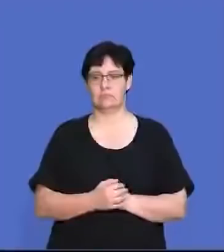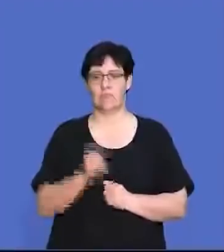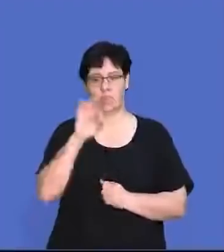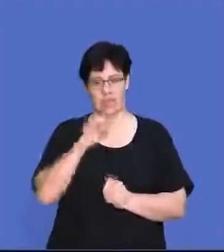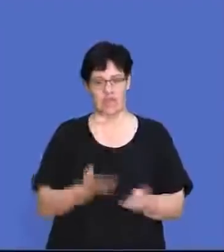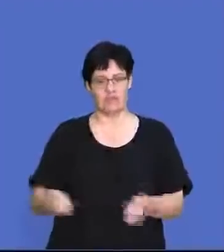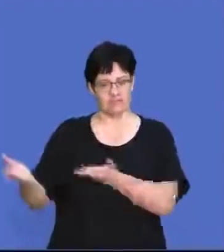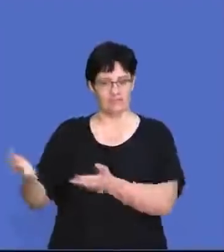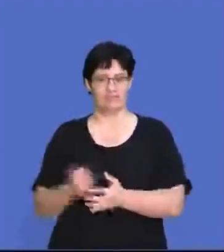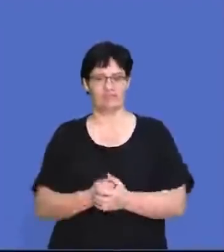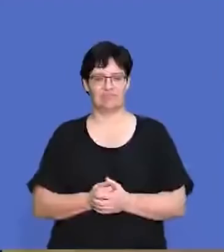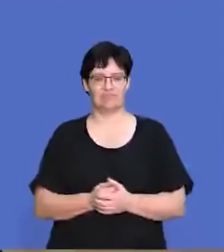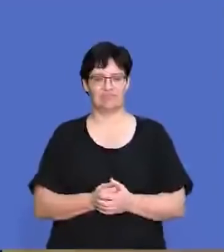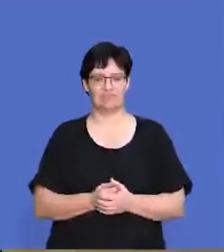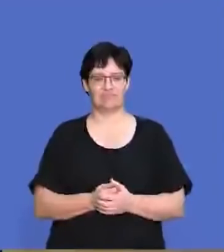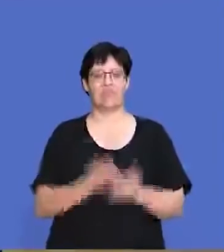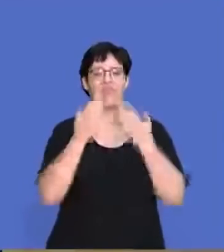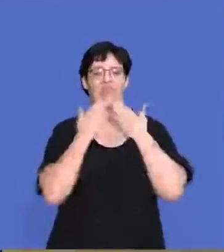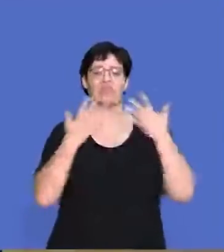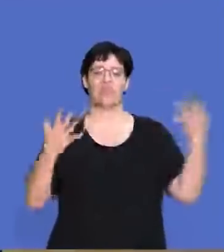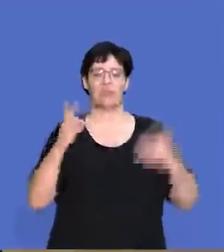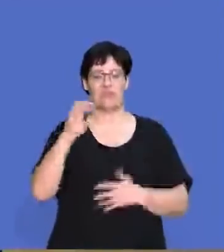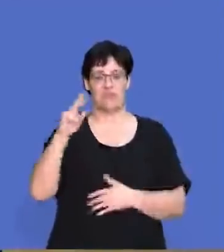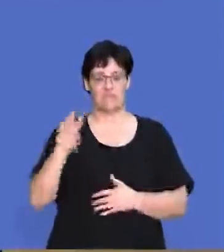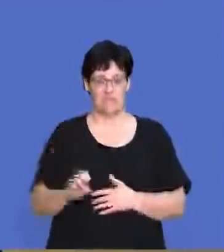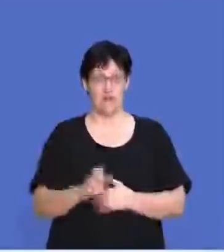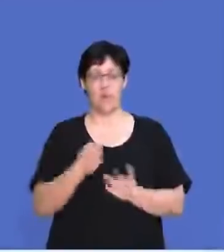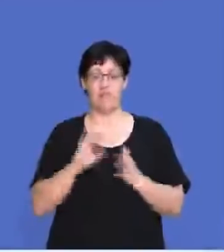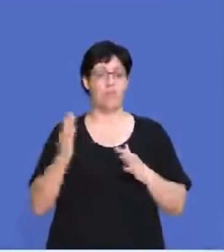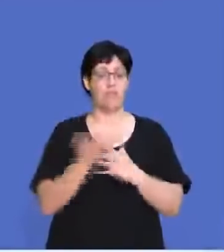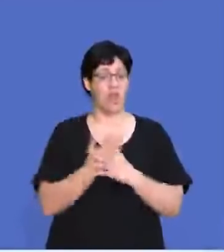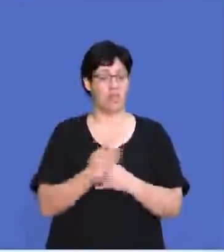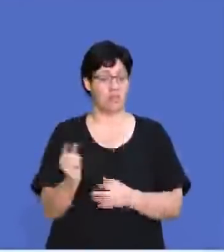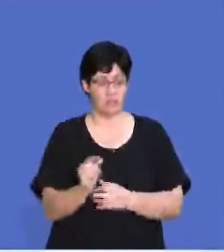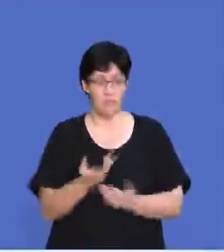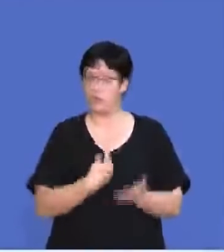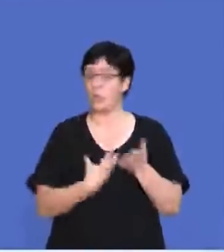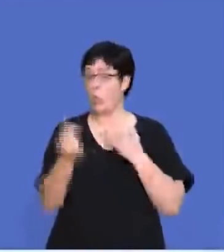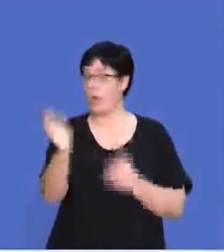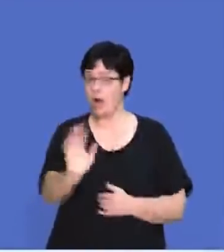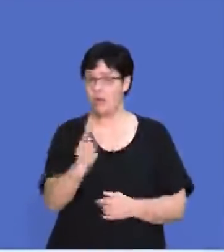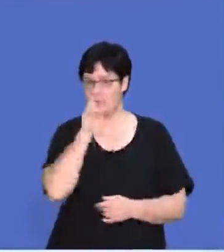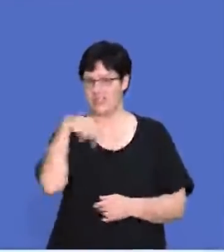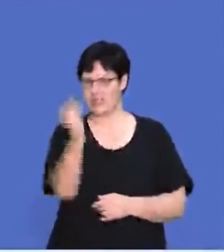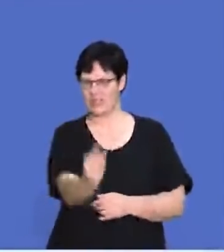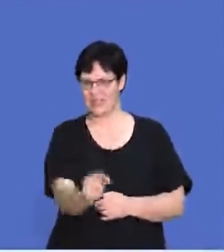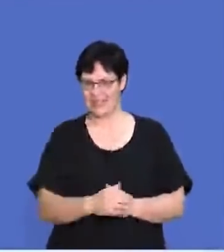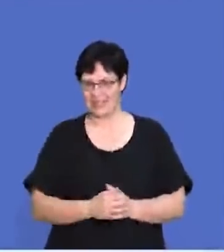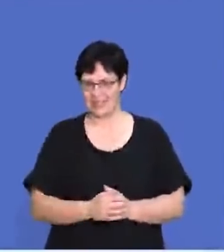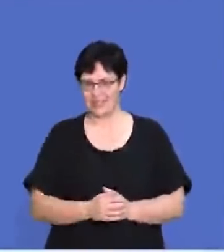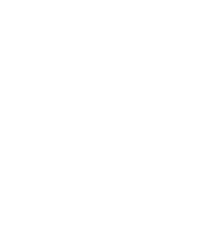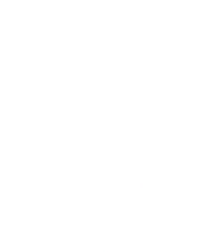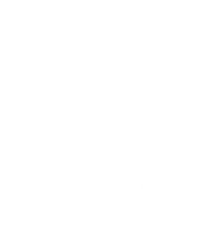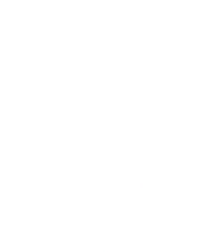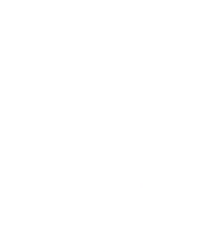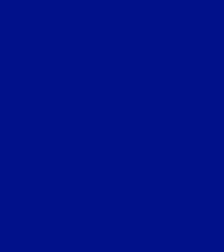All right, Luni, back to you. Thank you so much, Dave. Guys, we are going to take a very quick break, but don't go anywhere. We'll see you